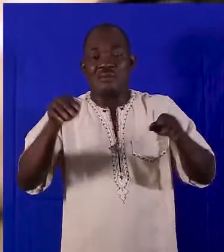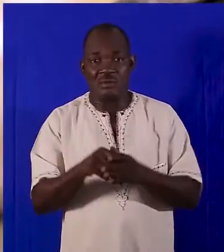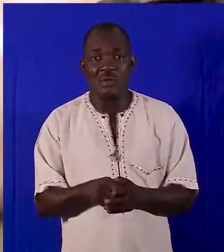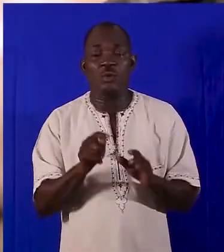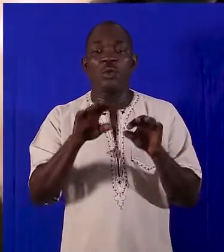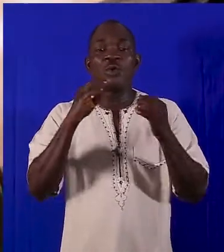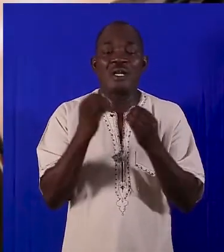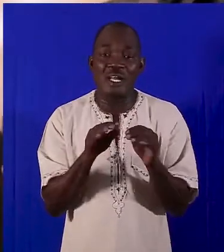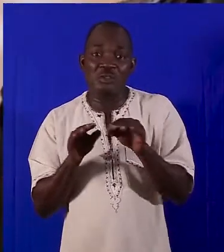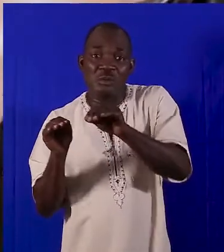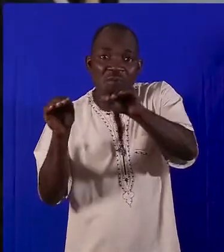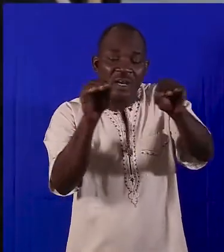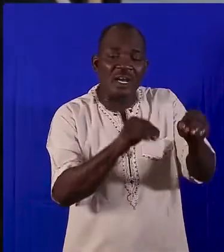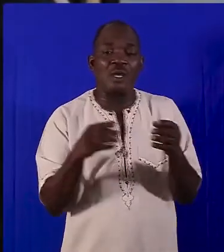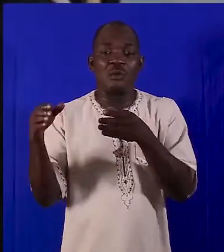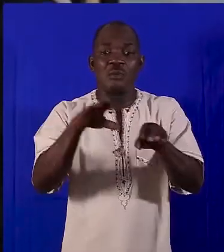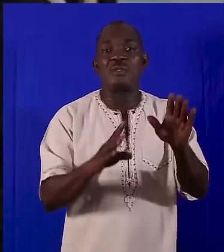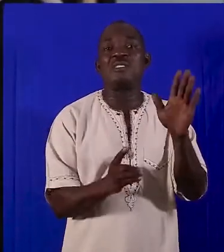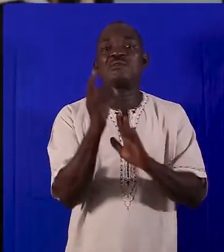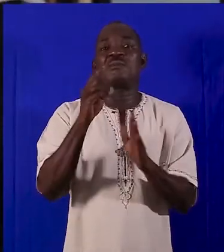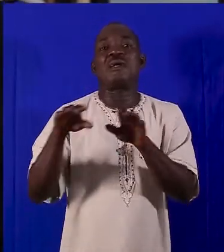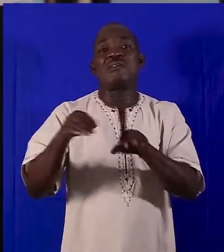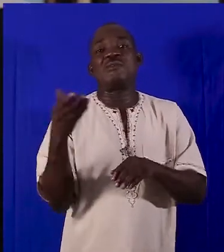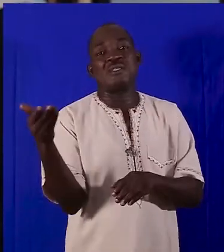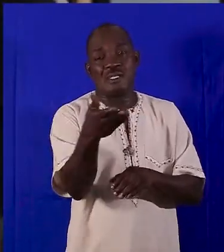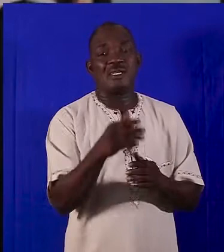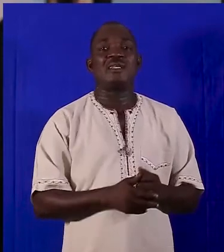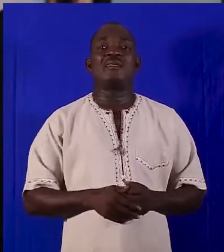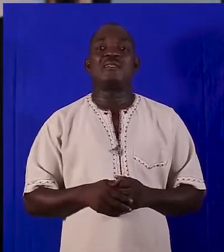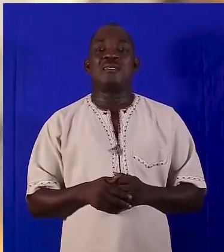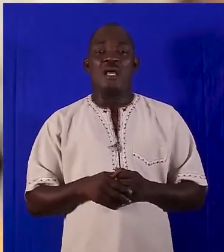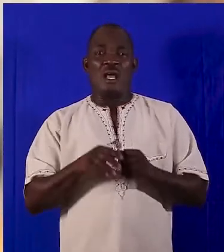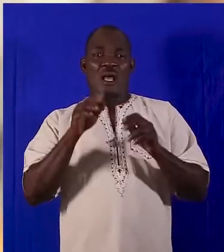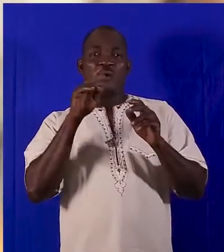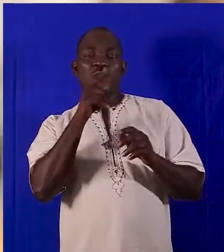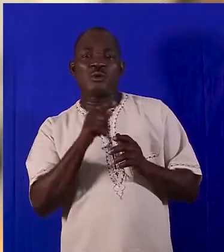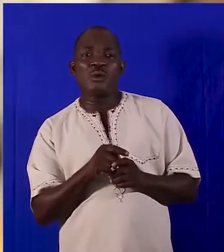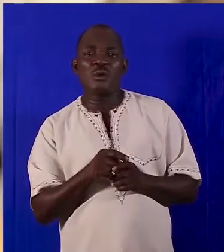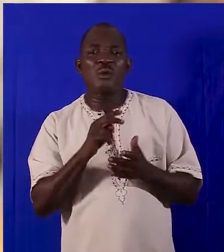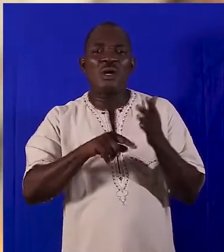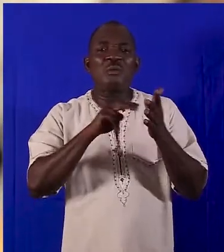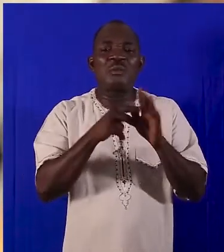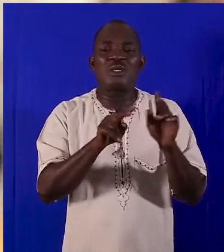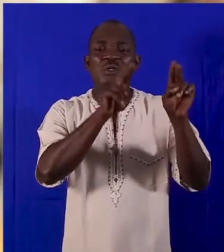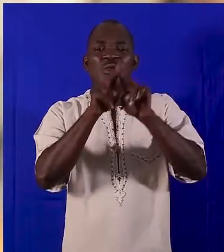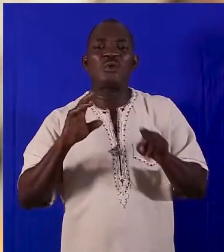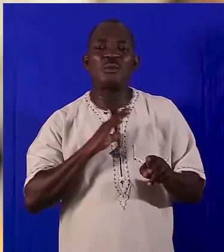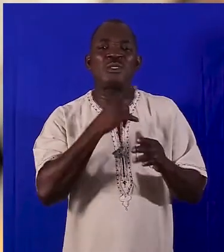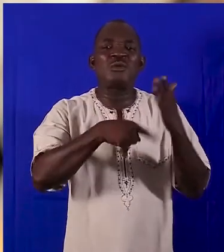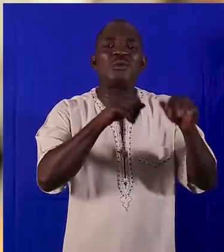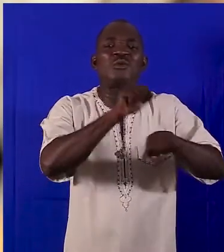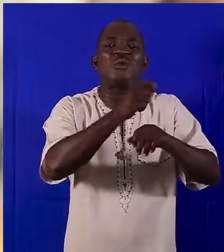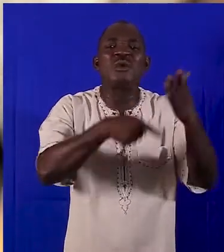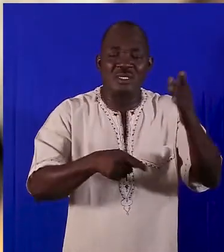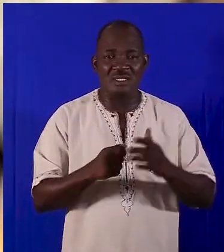assembly. They organize and supervise communal and developmental activities in the district. Uh-huh, what about the unit committee